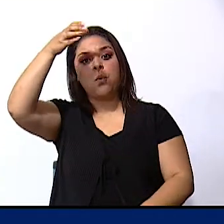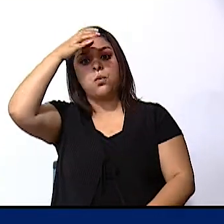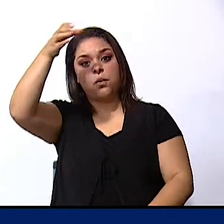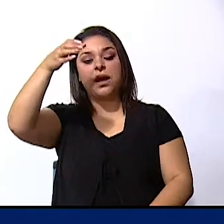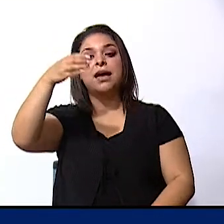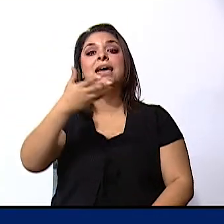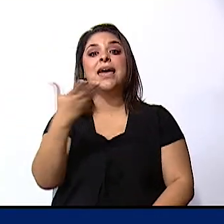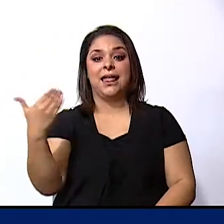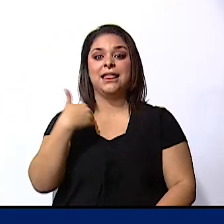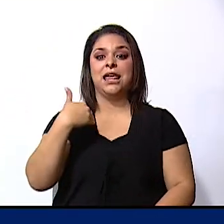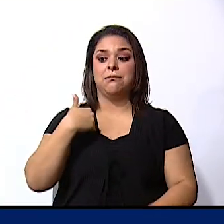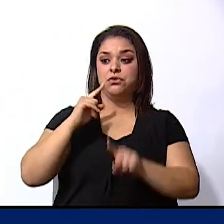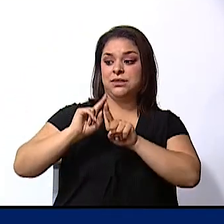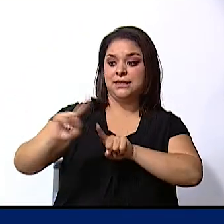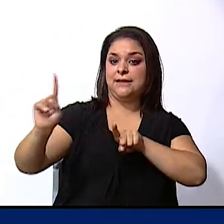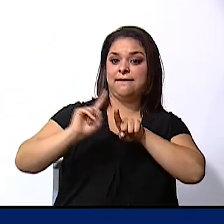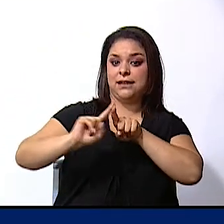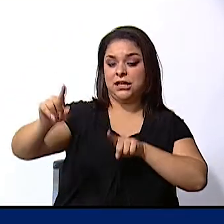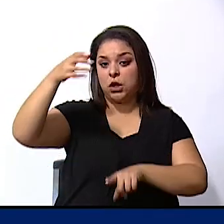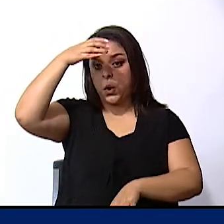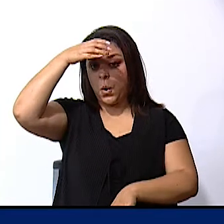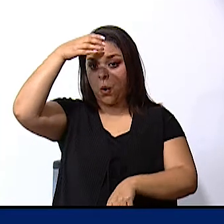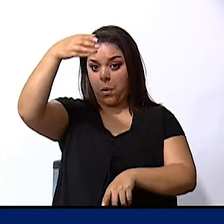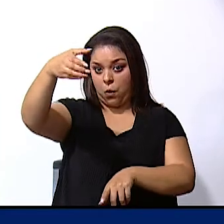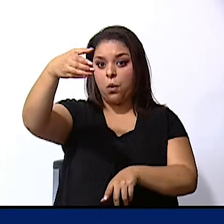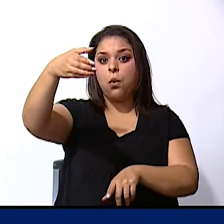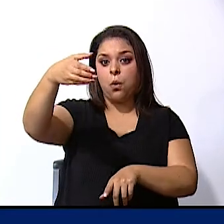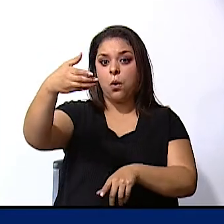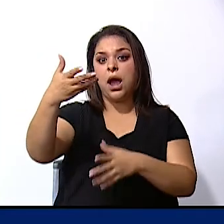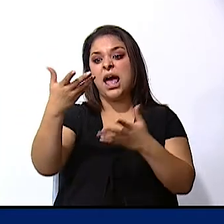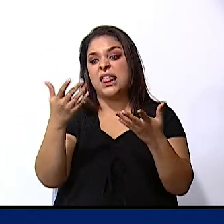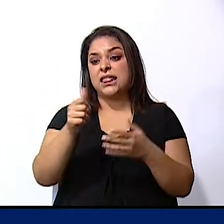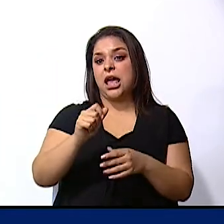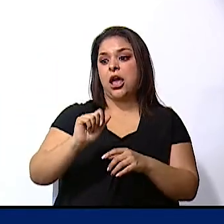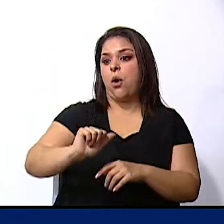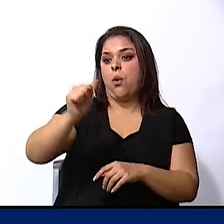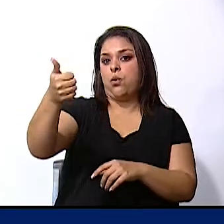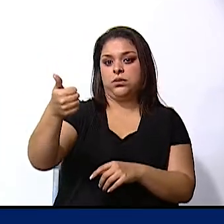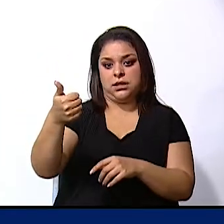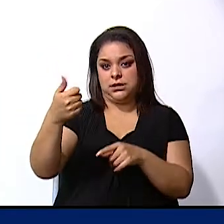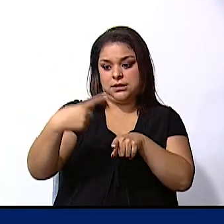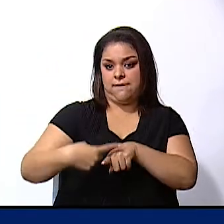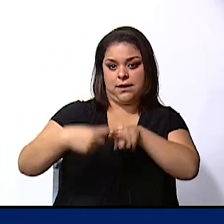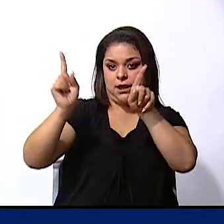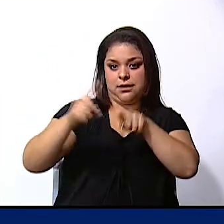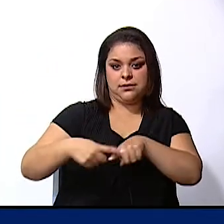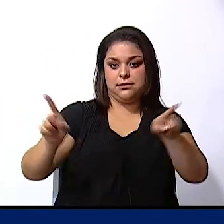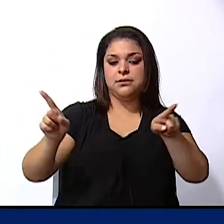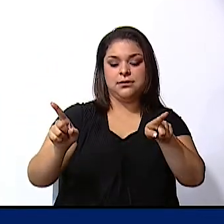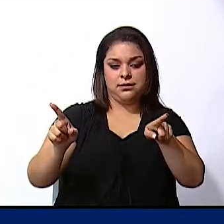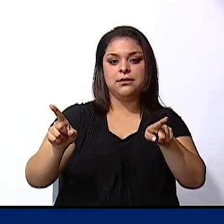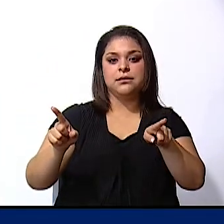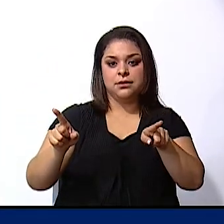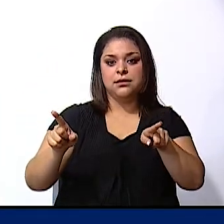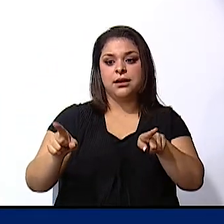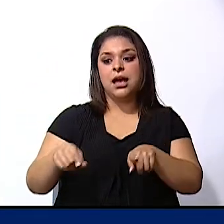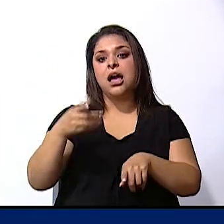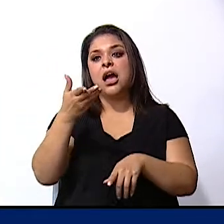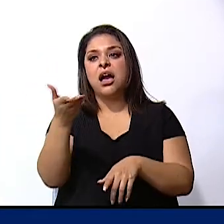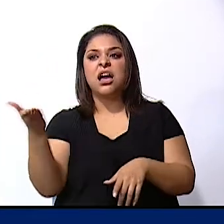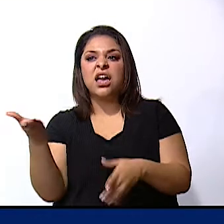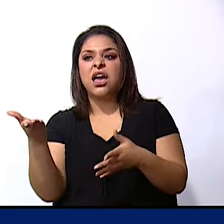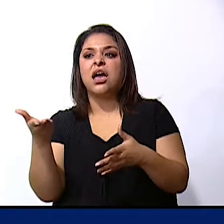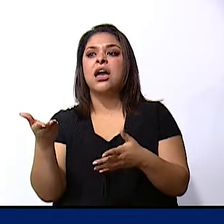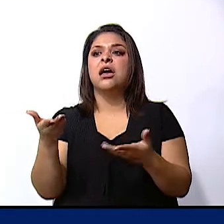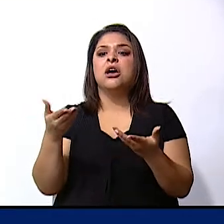having different cultures respect each other's differences the variety of human societies